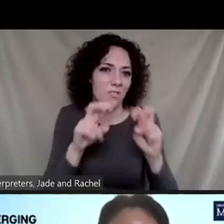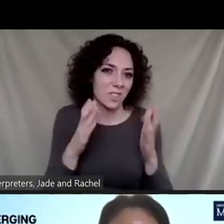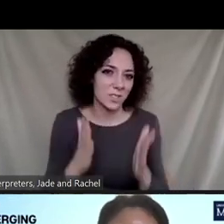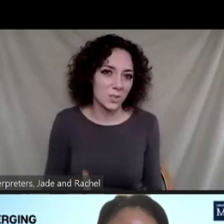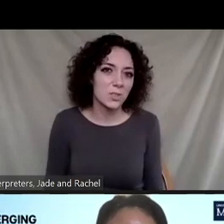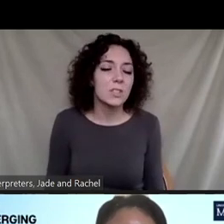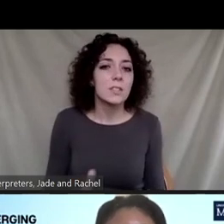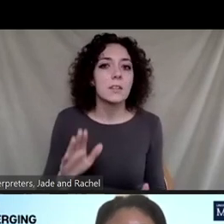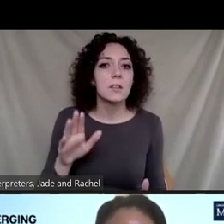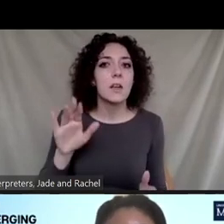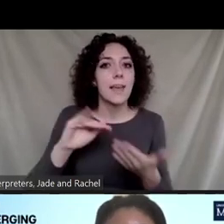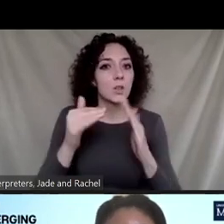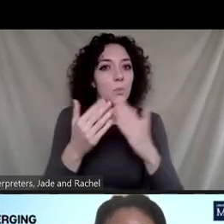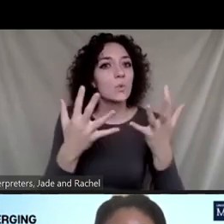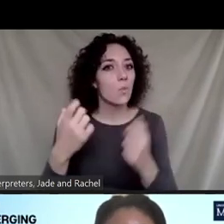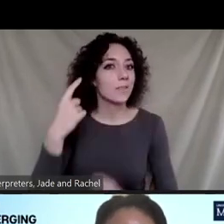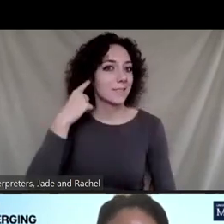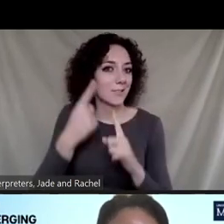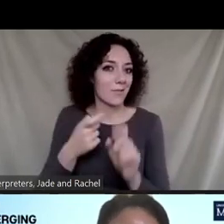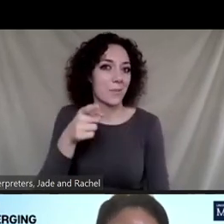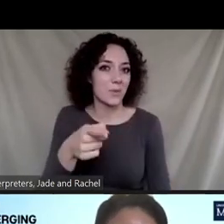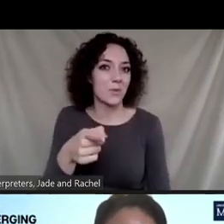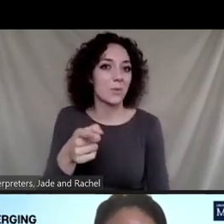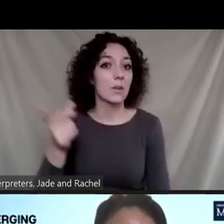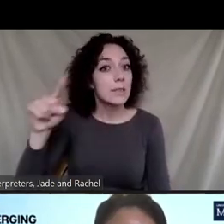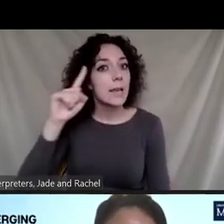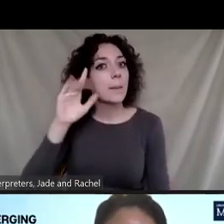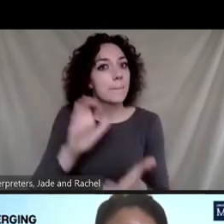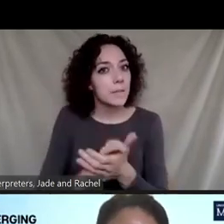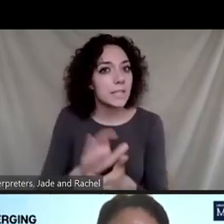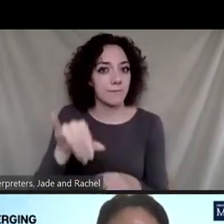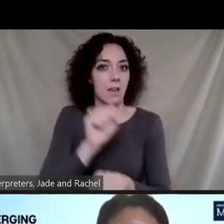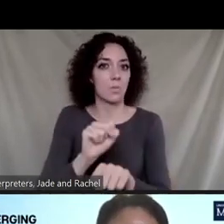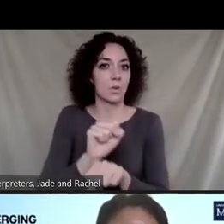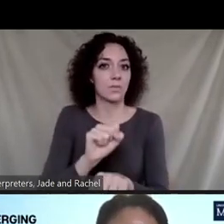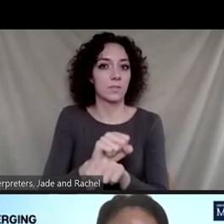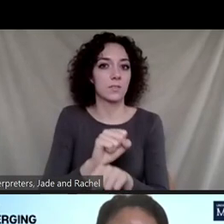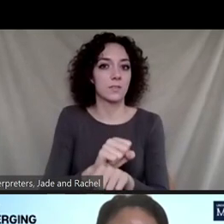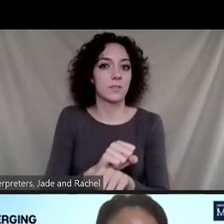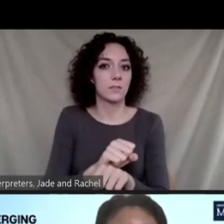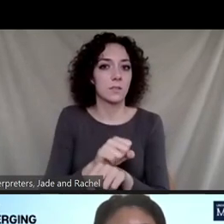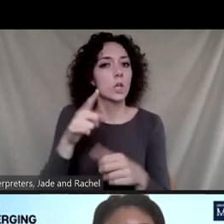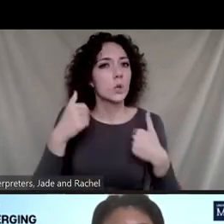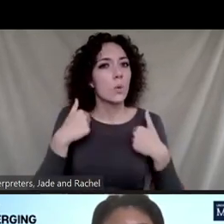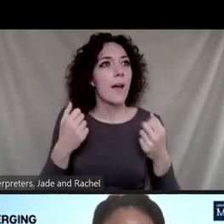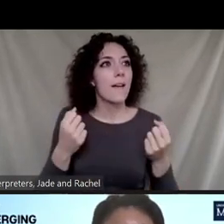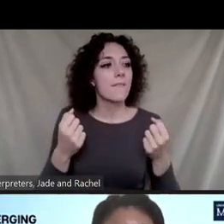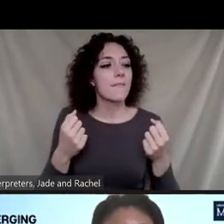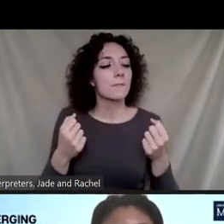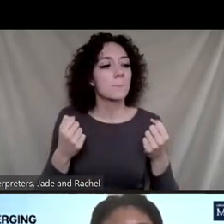you know, the community wants to hear from you, right? They believe in the work that you're doing. And you have a lot of